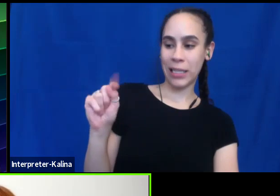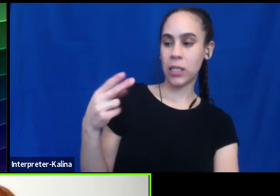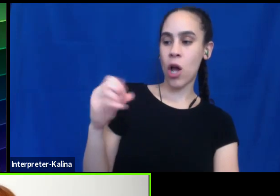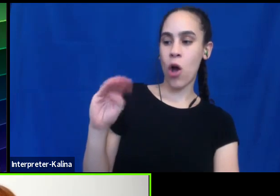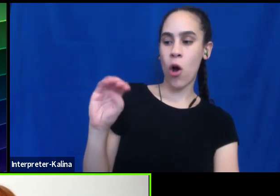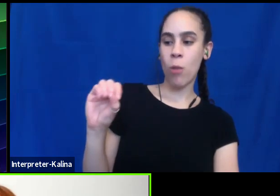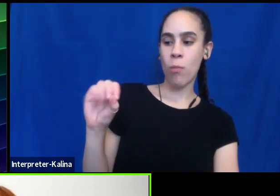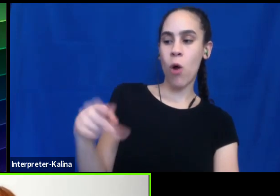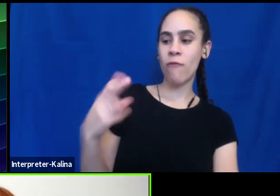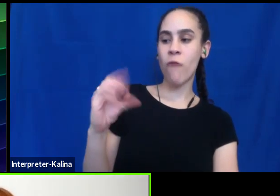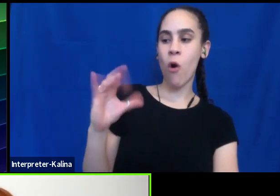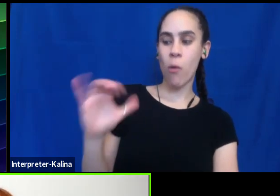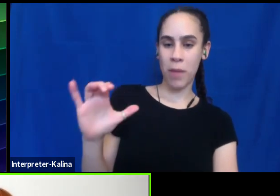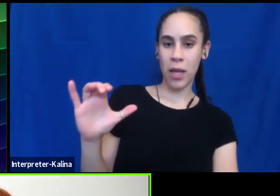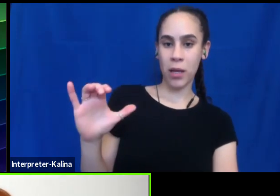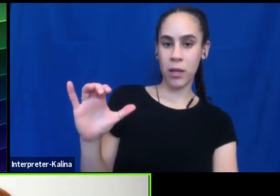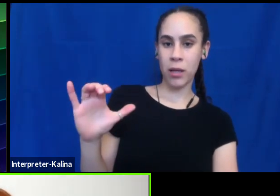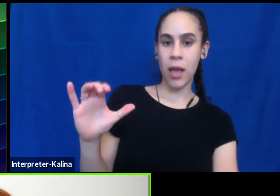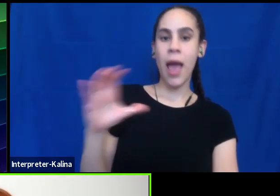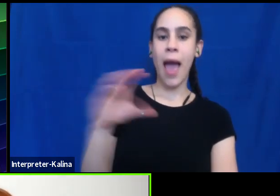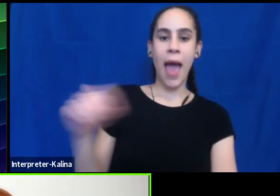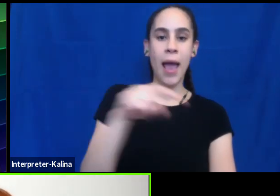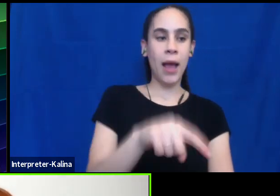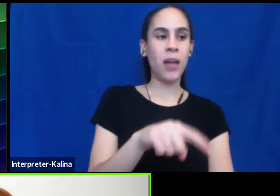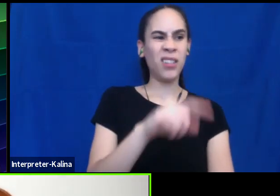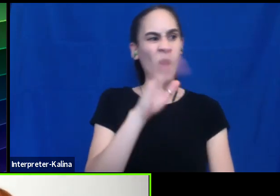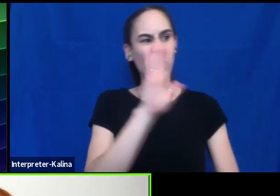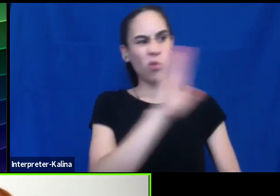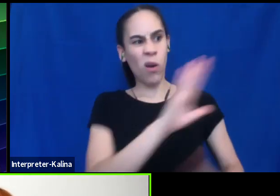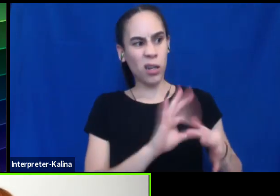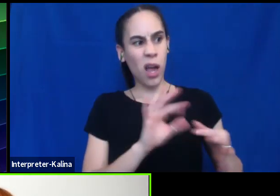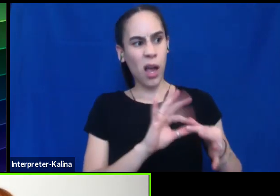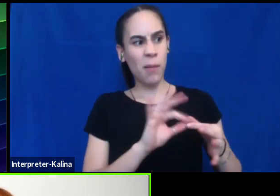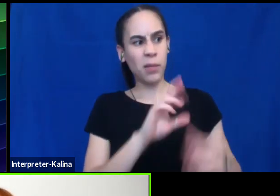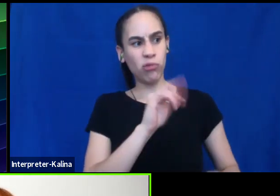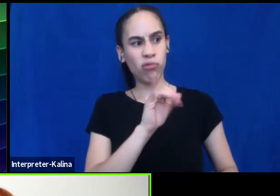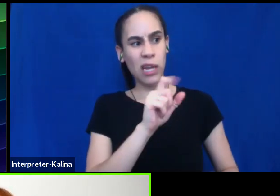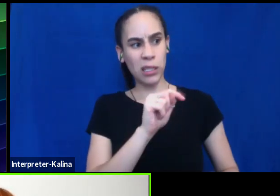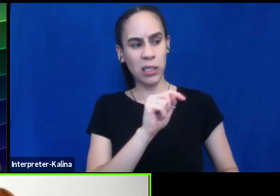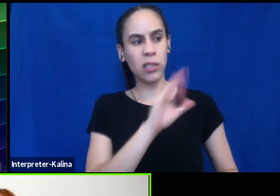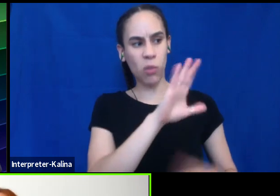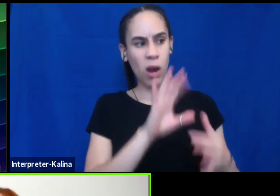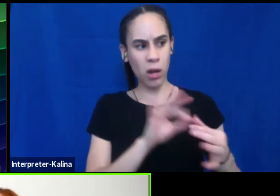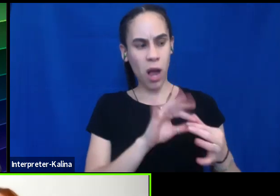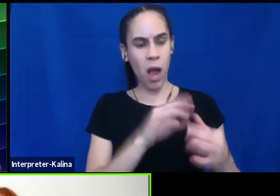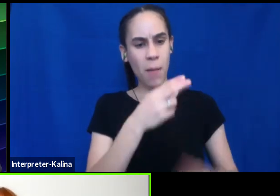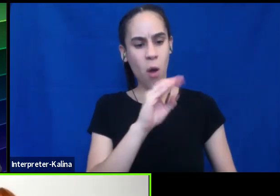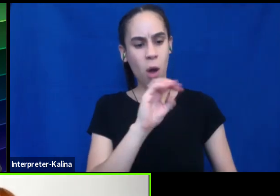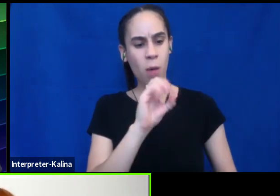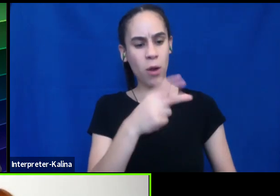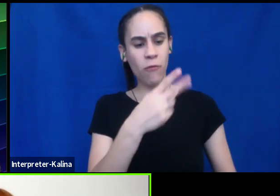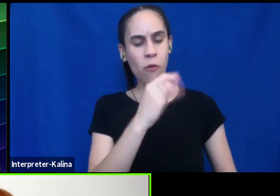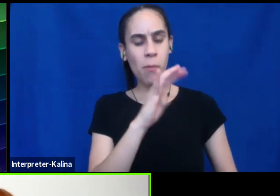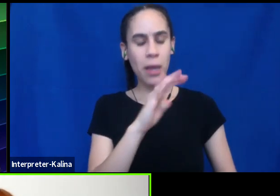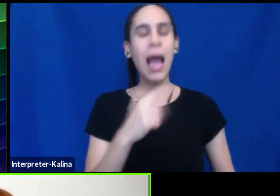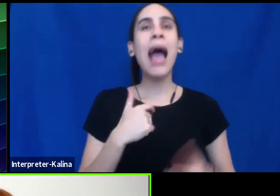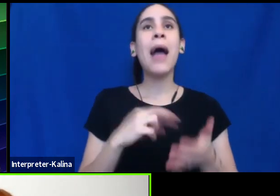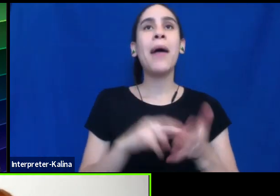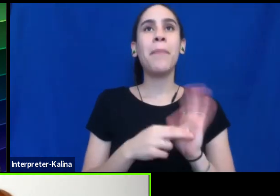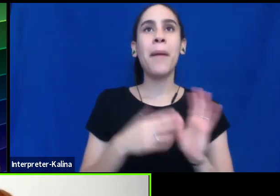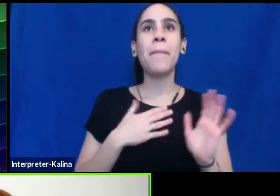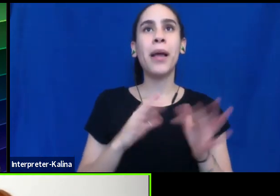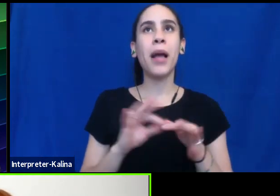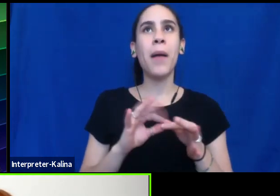somebody says that. And I'm not saying I, I, all I said in my comment or meant to say my comment was